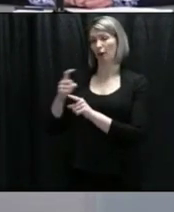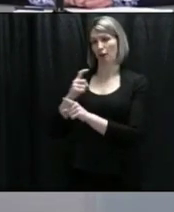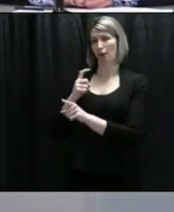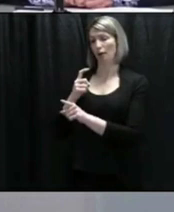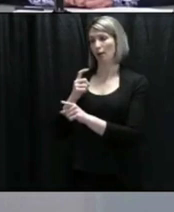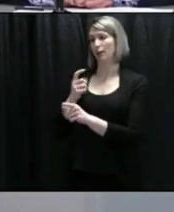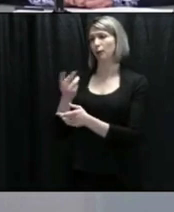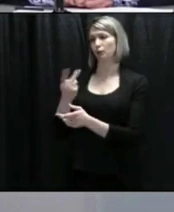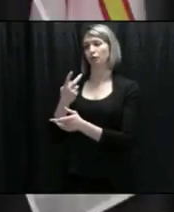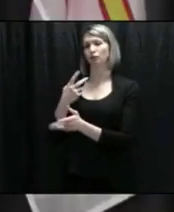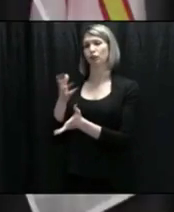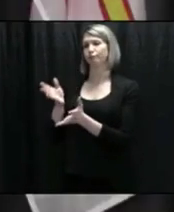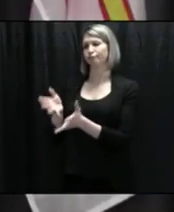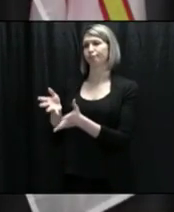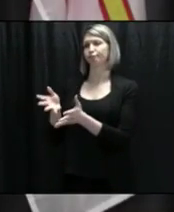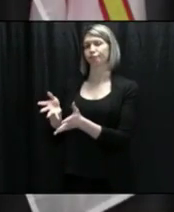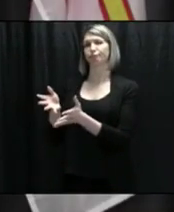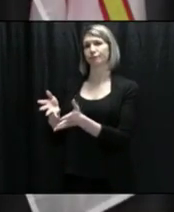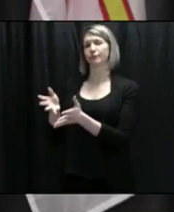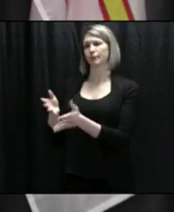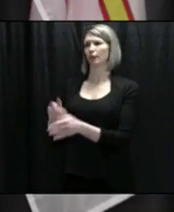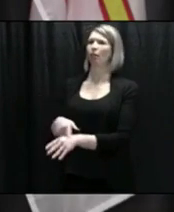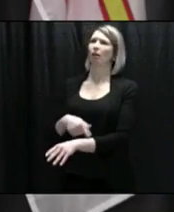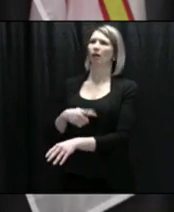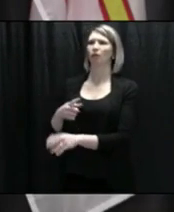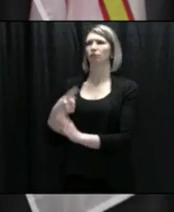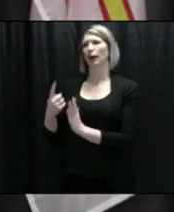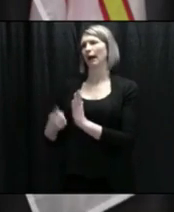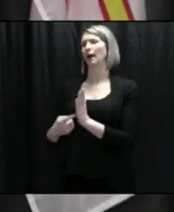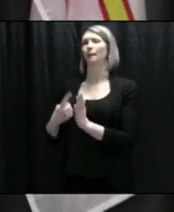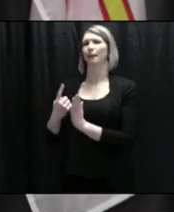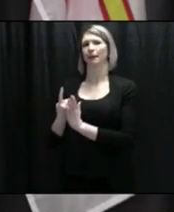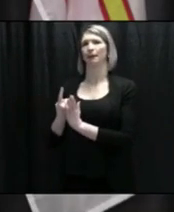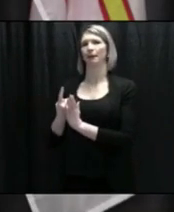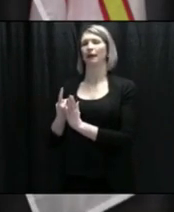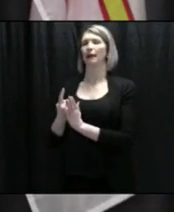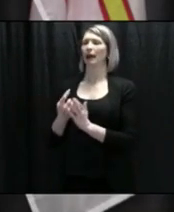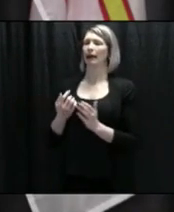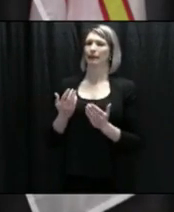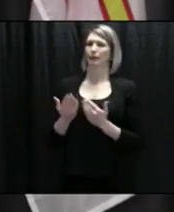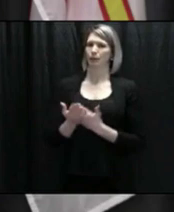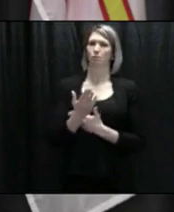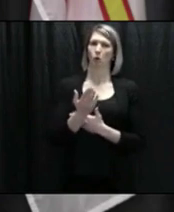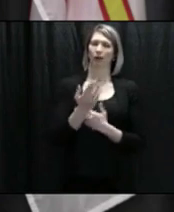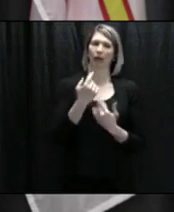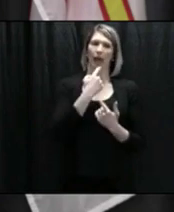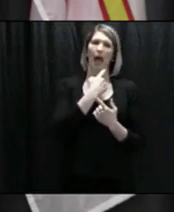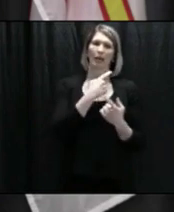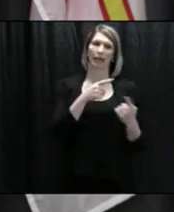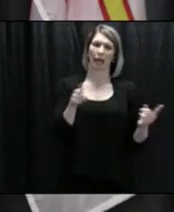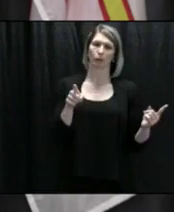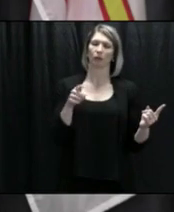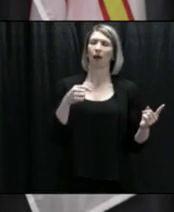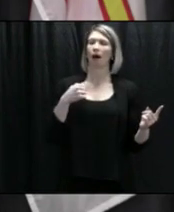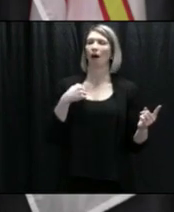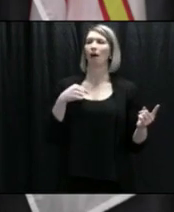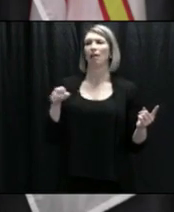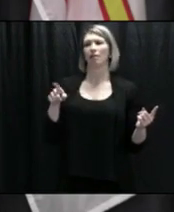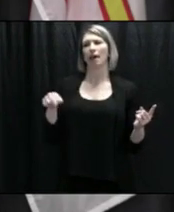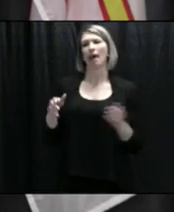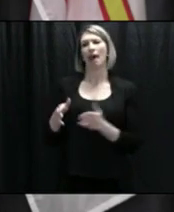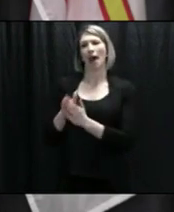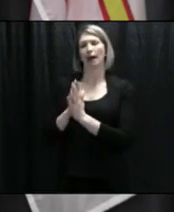in my remarks to the province today, we send out our condolences to the family. And they have asked for privacy on this issue.